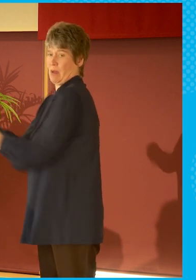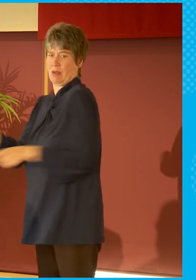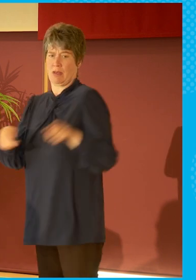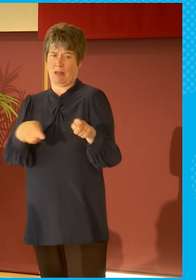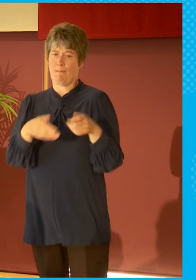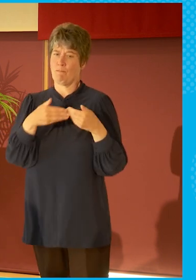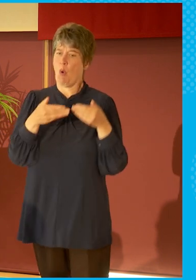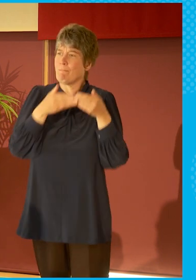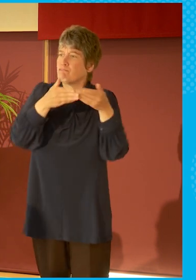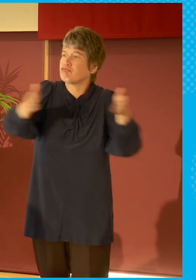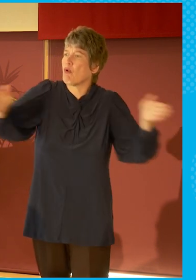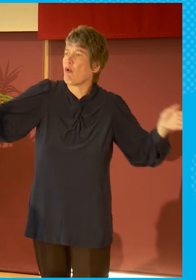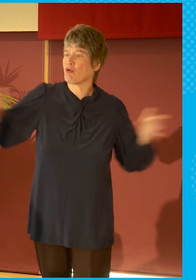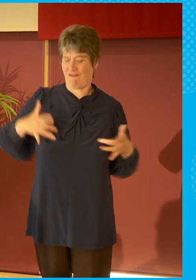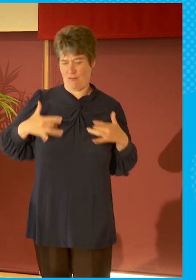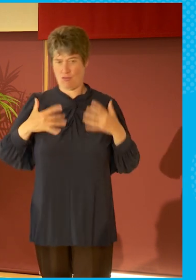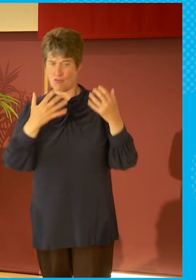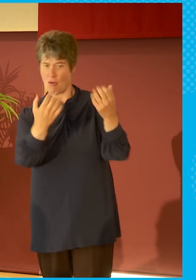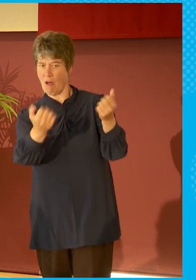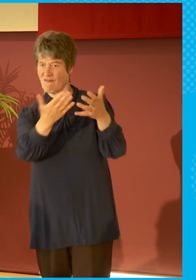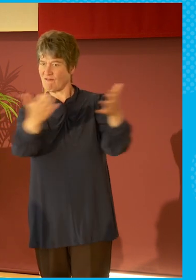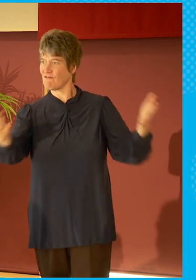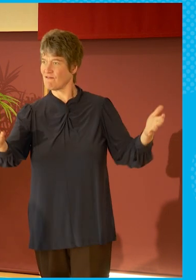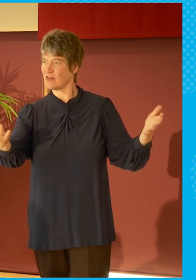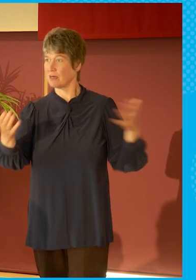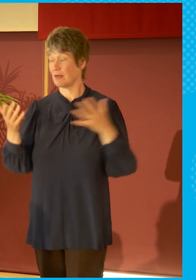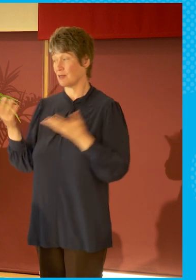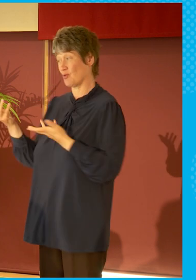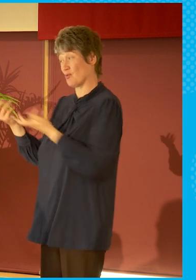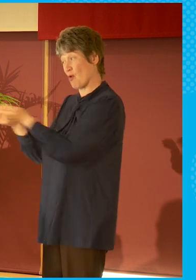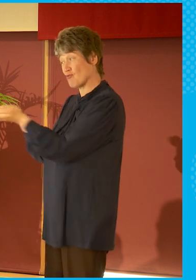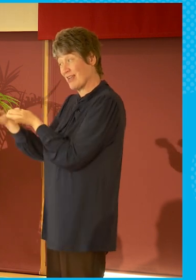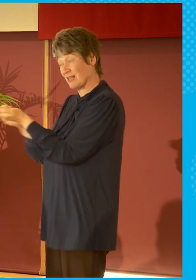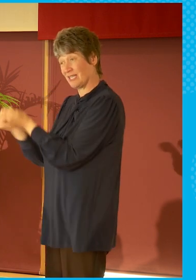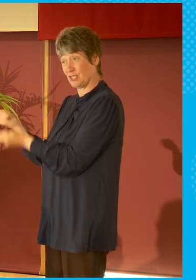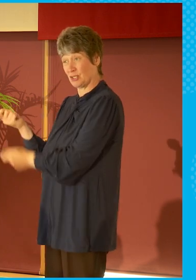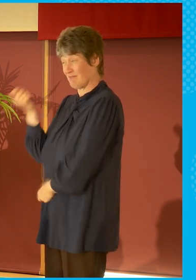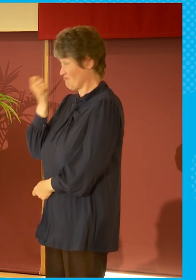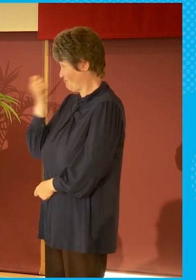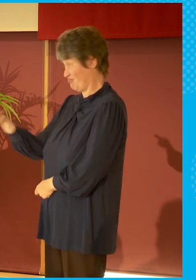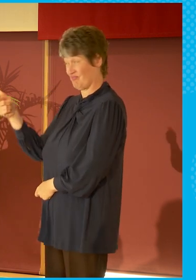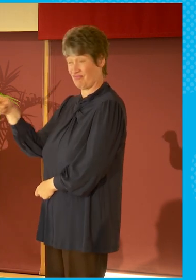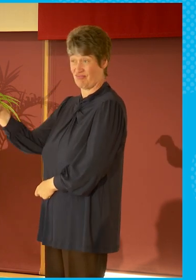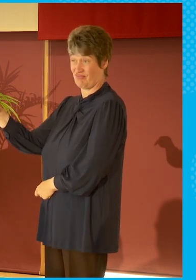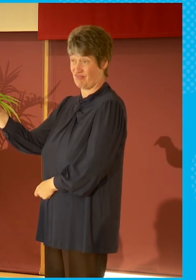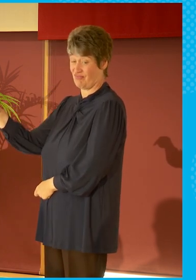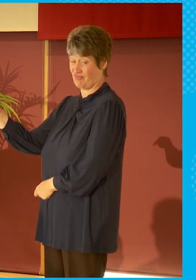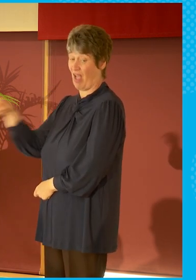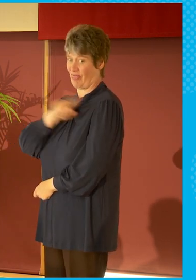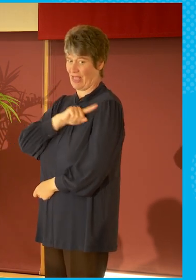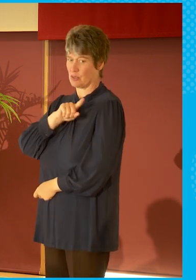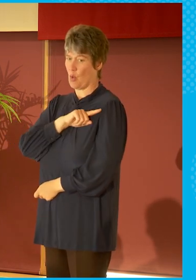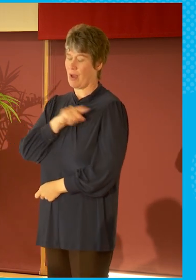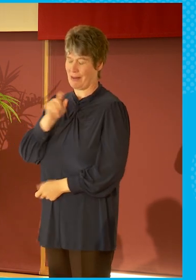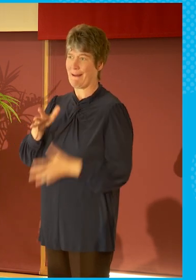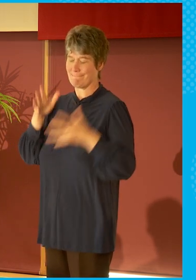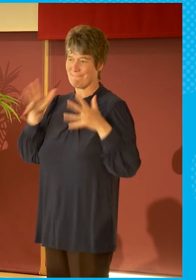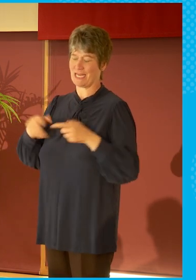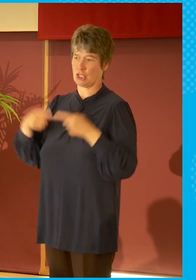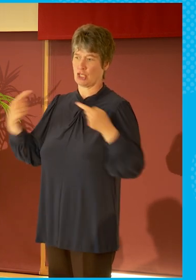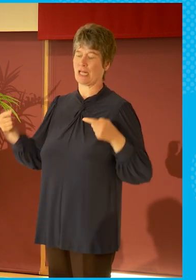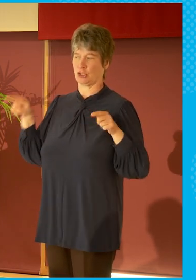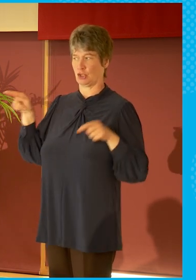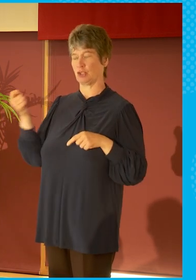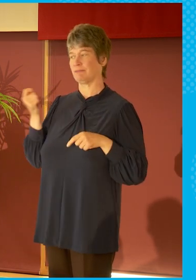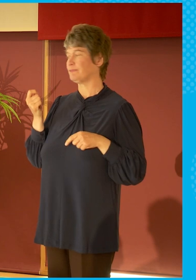exposed to things that are not regulated in the same way that broadcast media is. And I think that is a, is a real challenge. Then